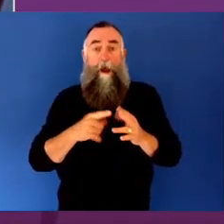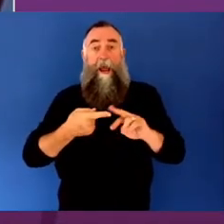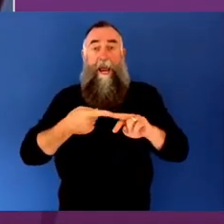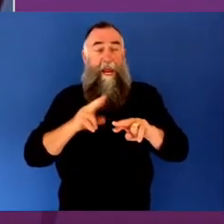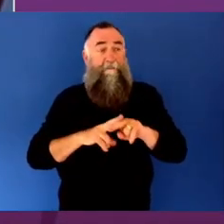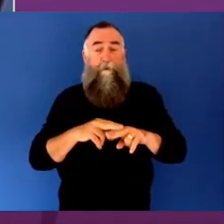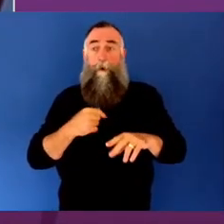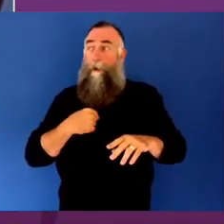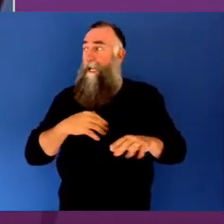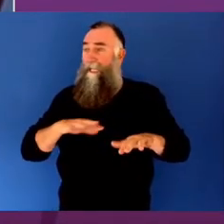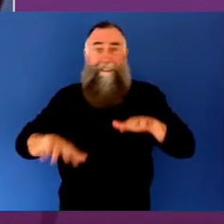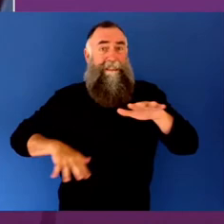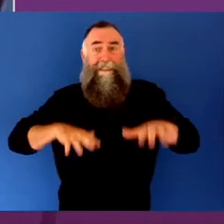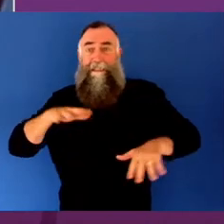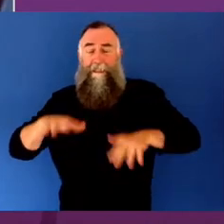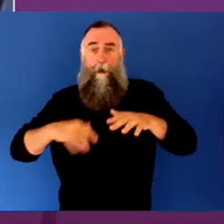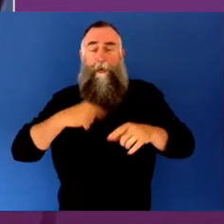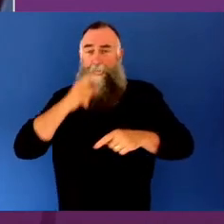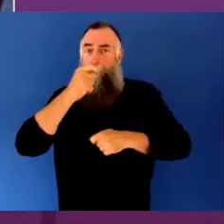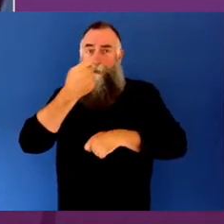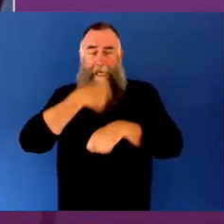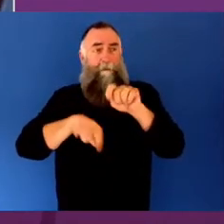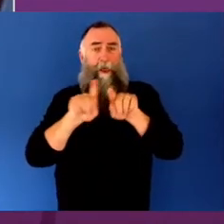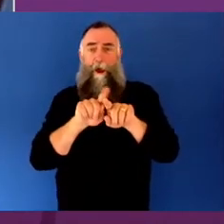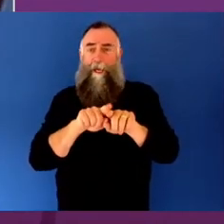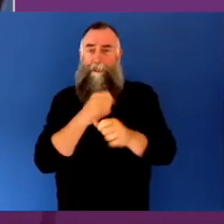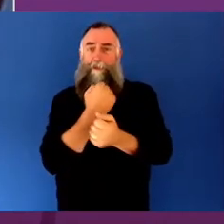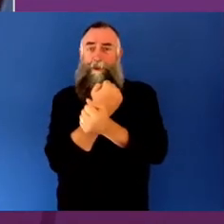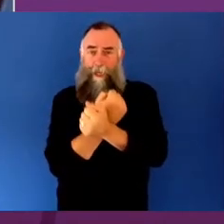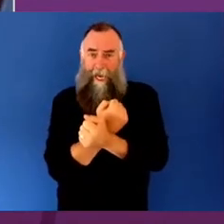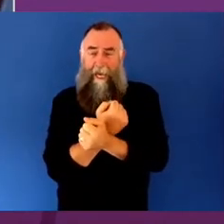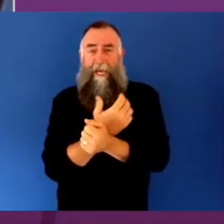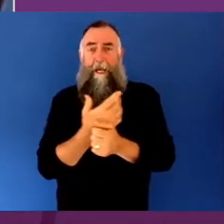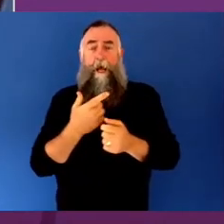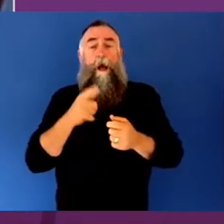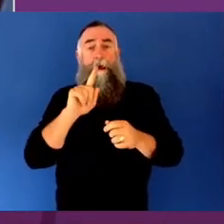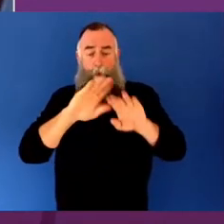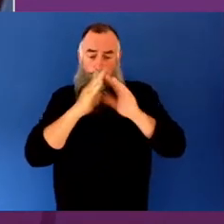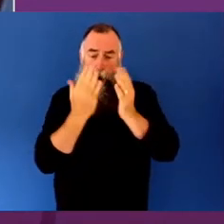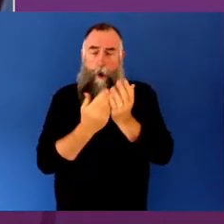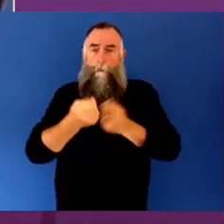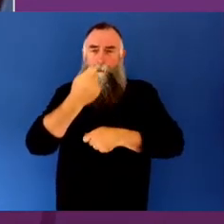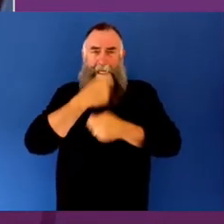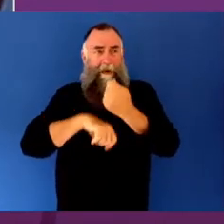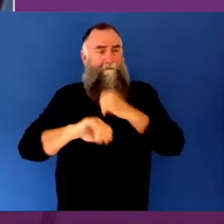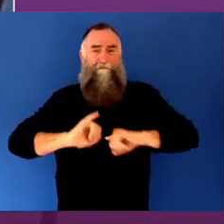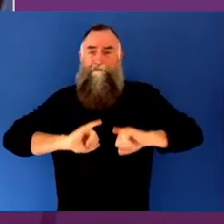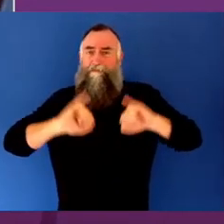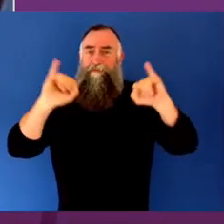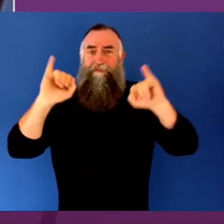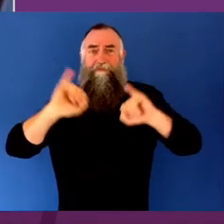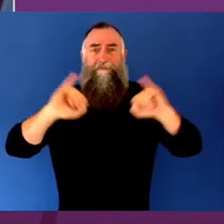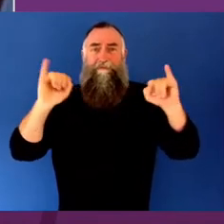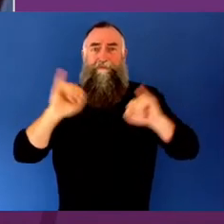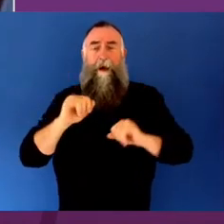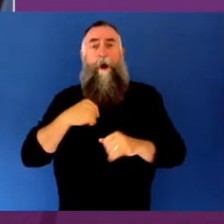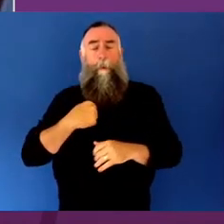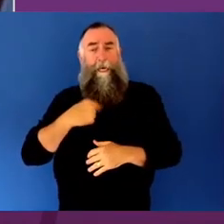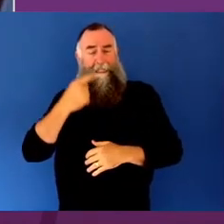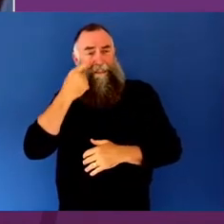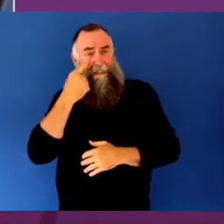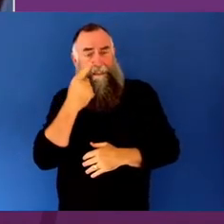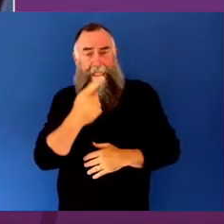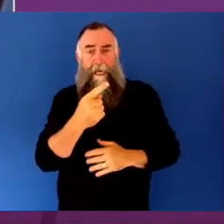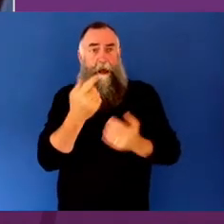where our perceptions of the world can become corrupted and toxic. We see our reality through the lens of depression,